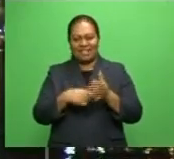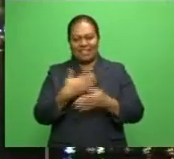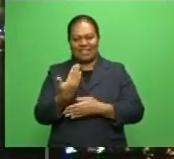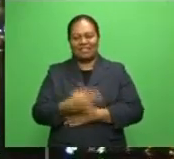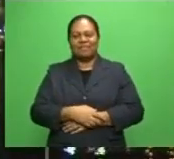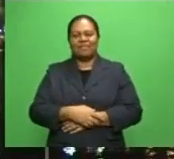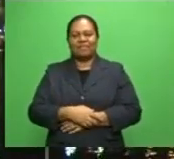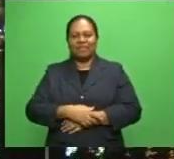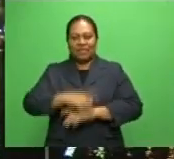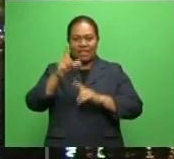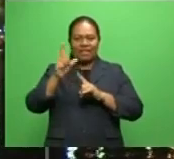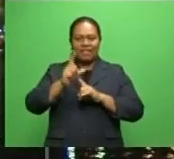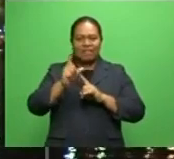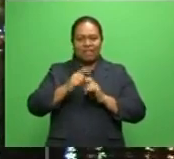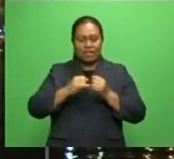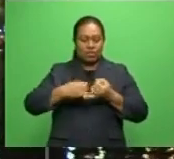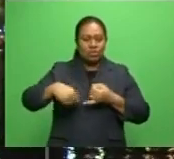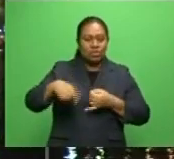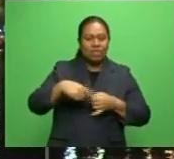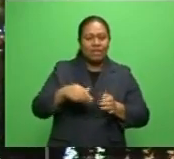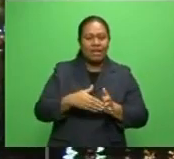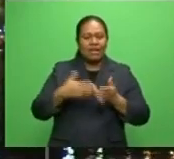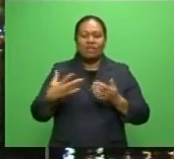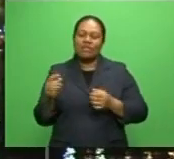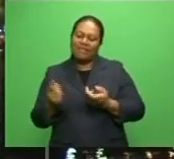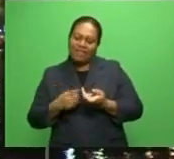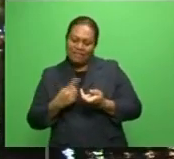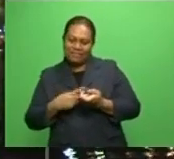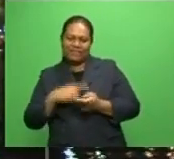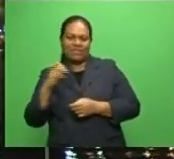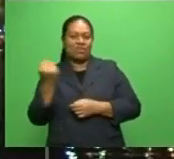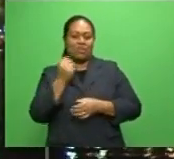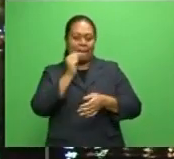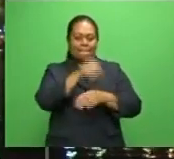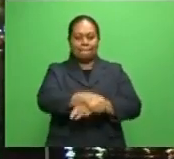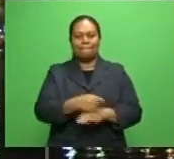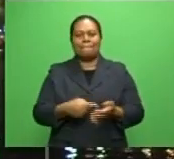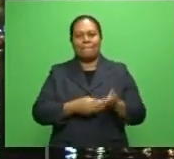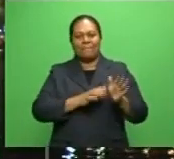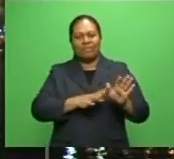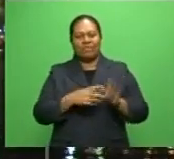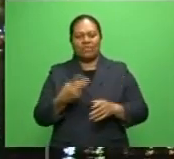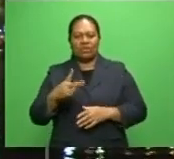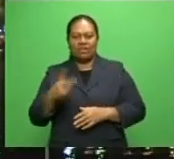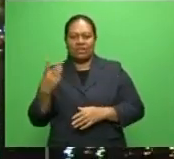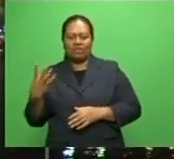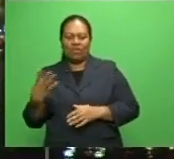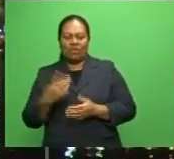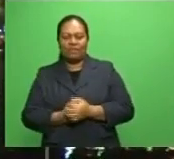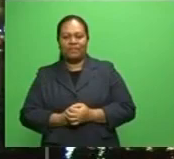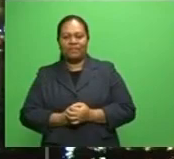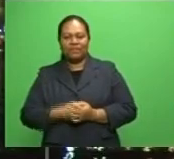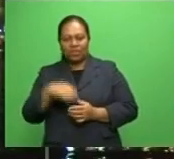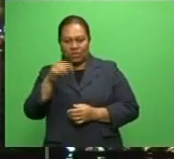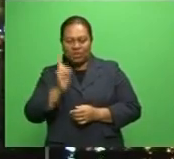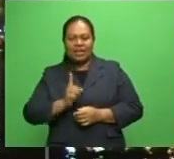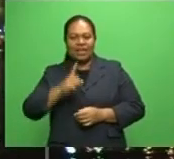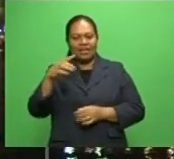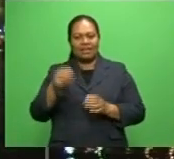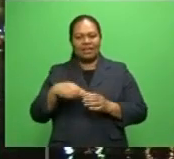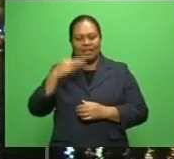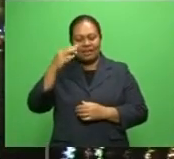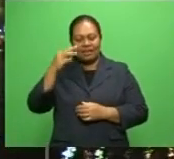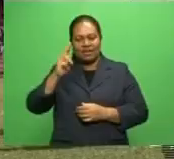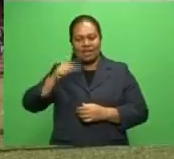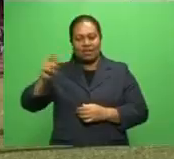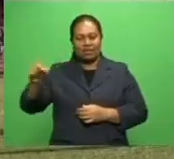The capital side managed to bag another win after beating Tailevu 24-15 in its Skipper Cup match at Rotodakampo Park this